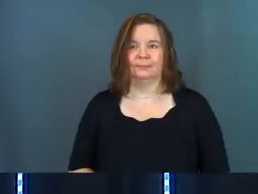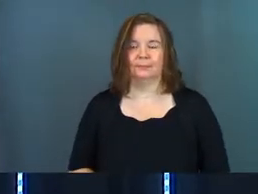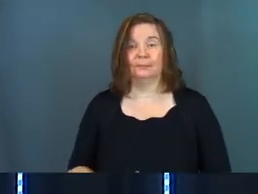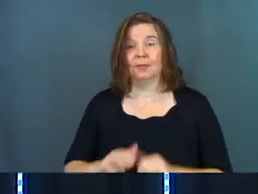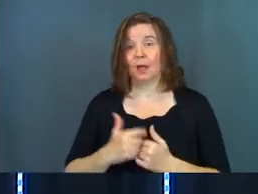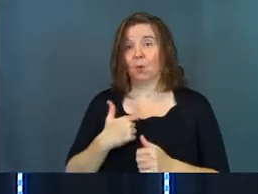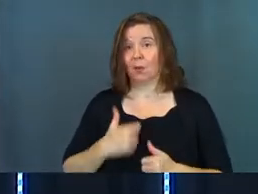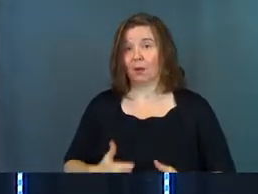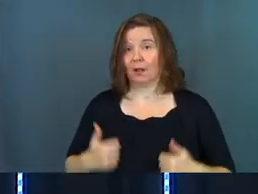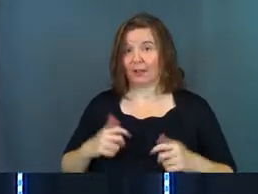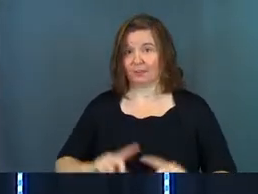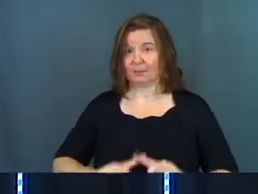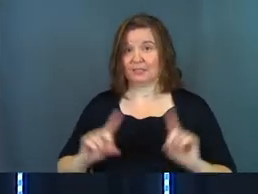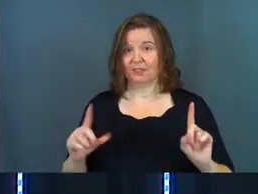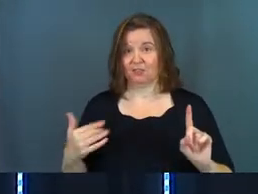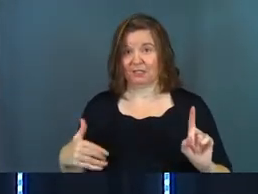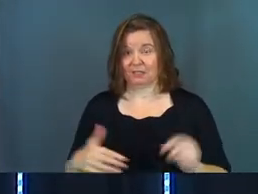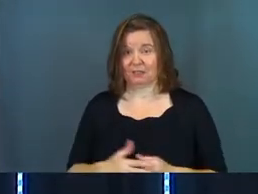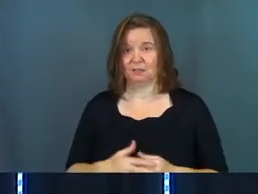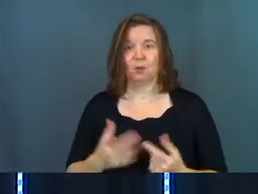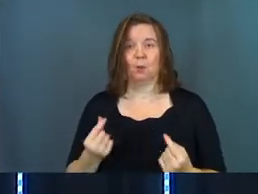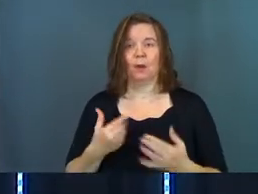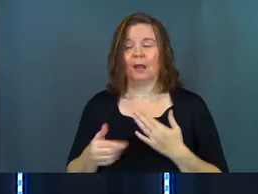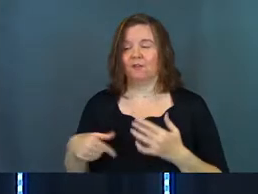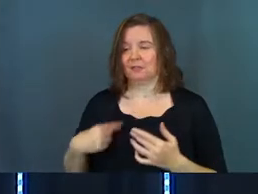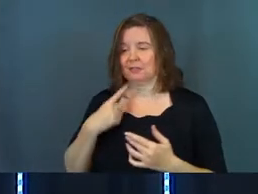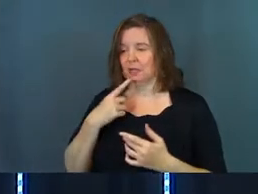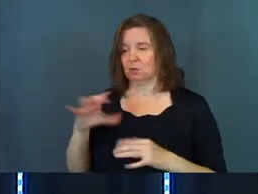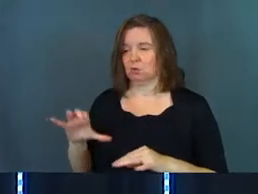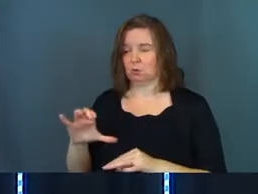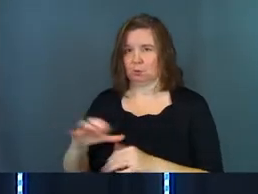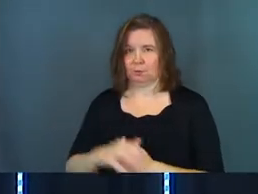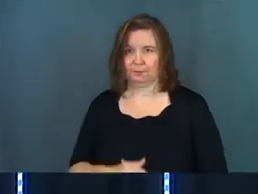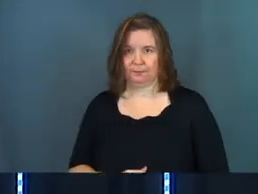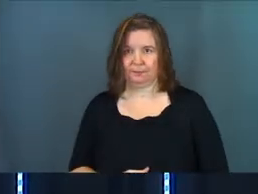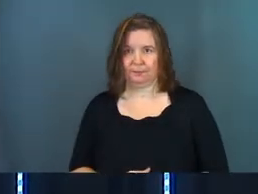How would our lives be different? Do whatever he tells you to do.